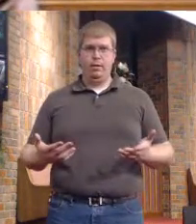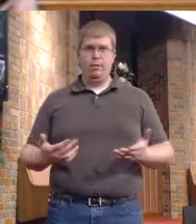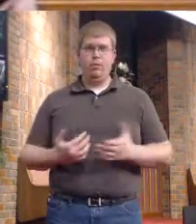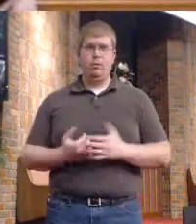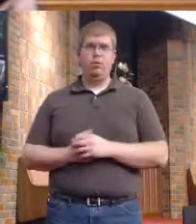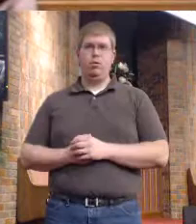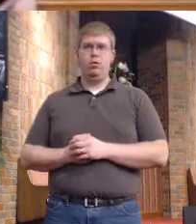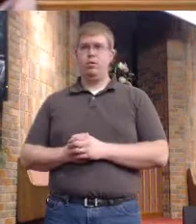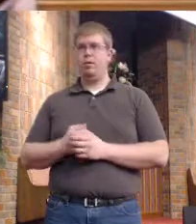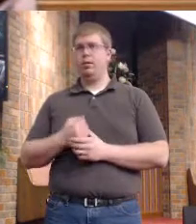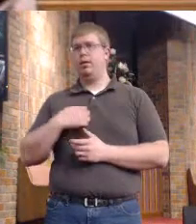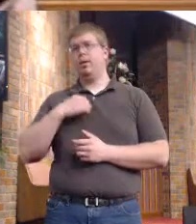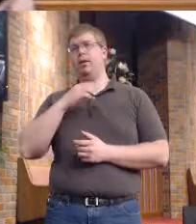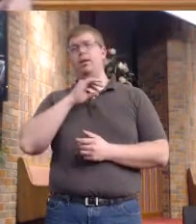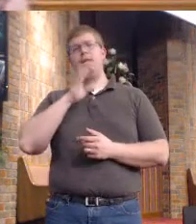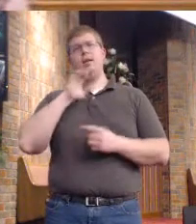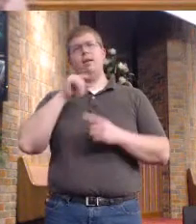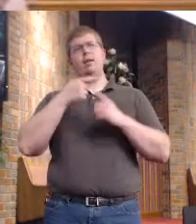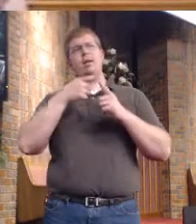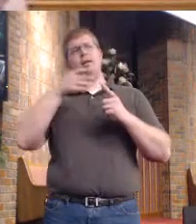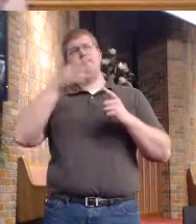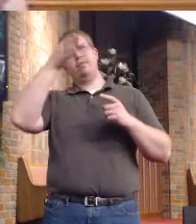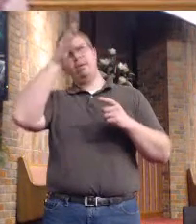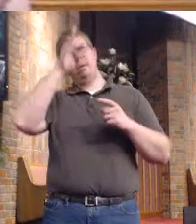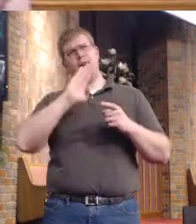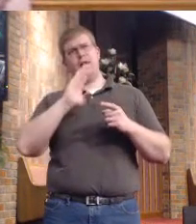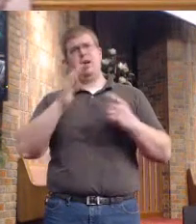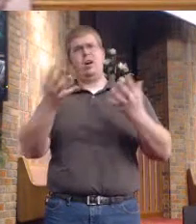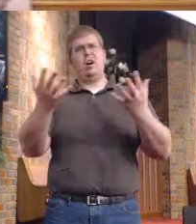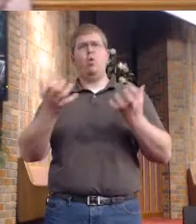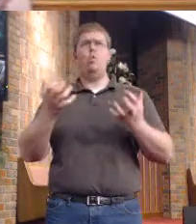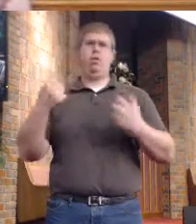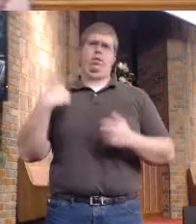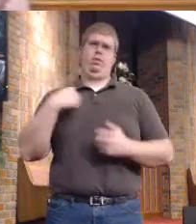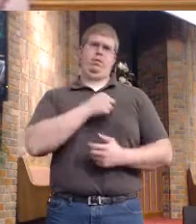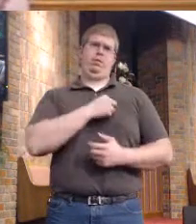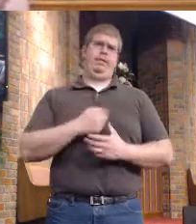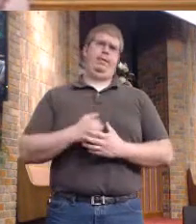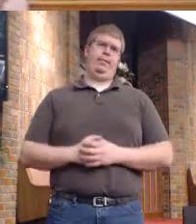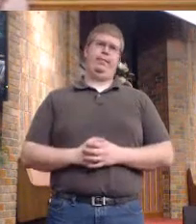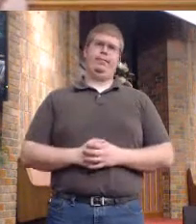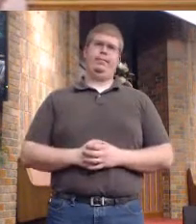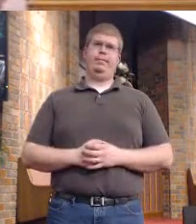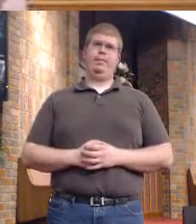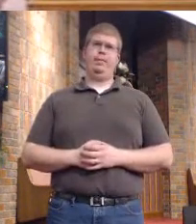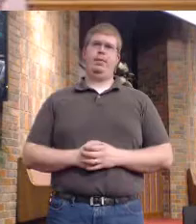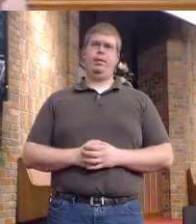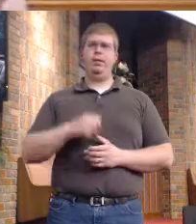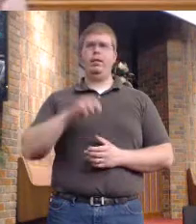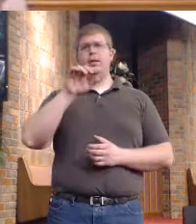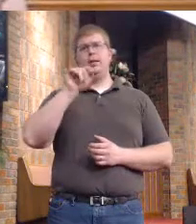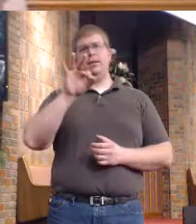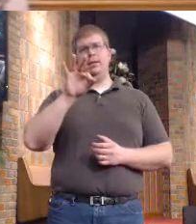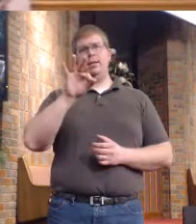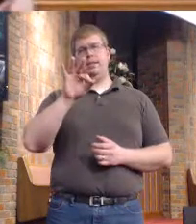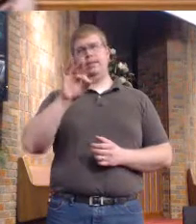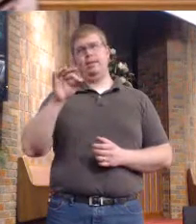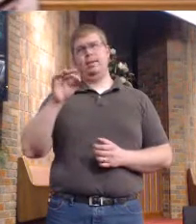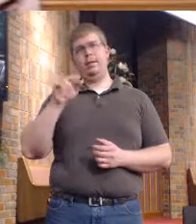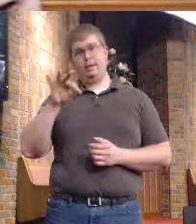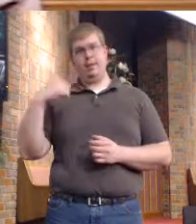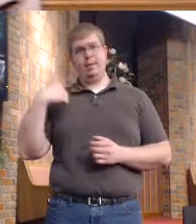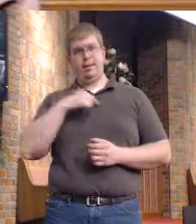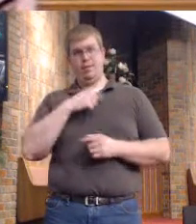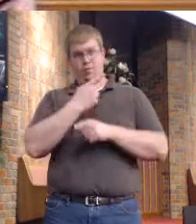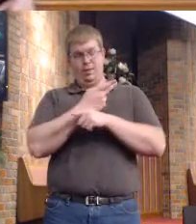The concept of God wanting us, and if we fail, wanting us